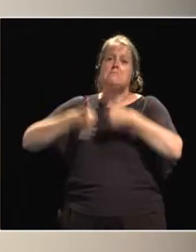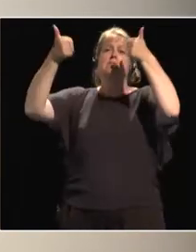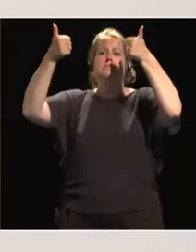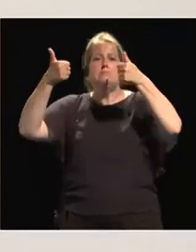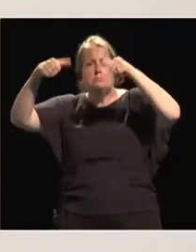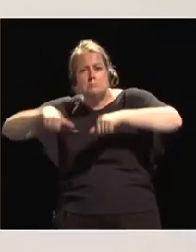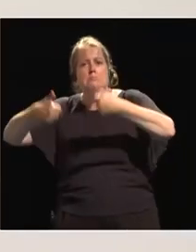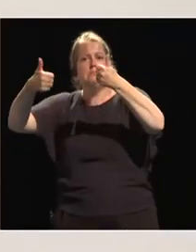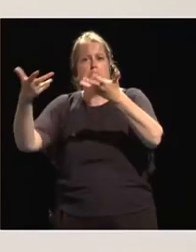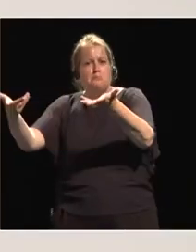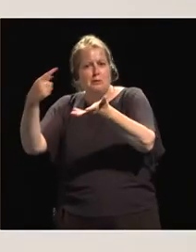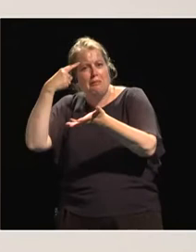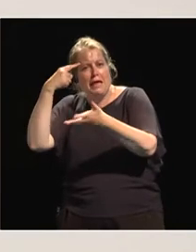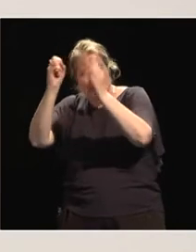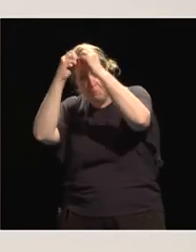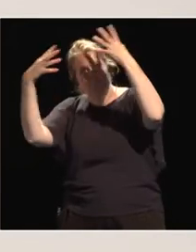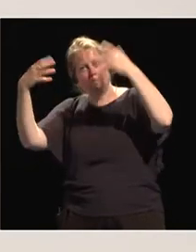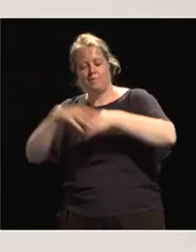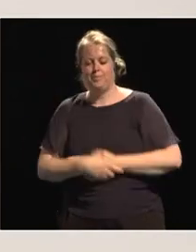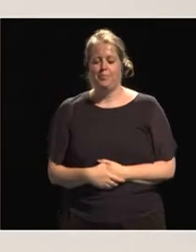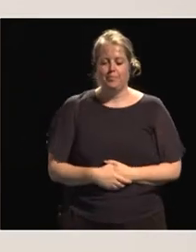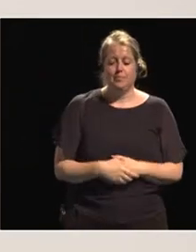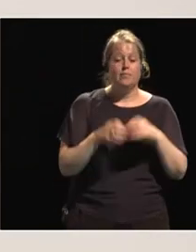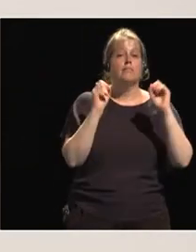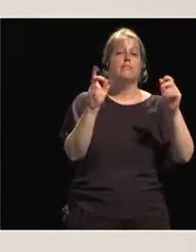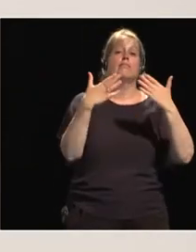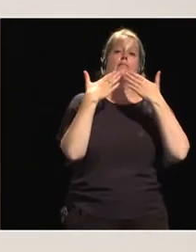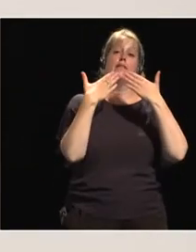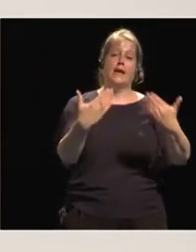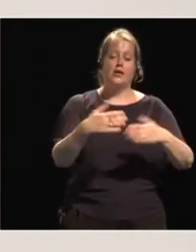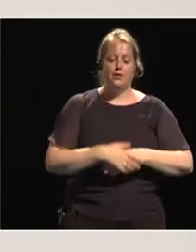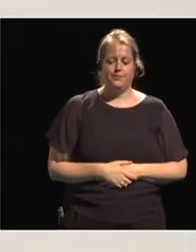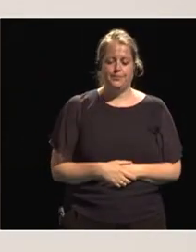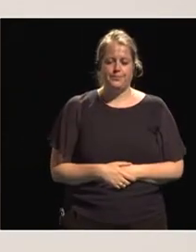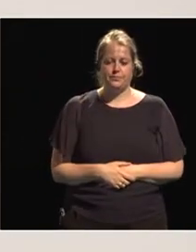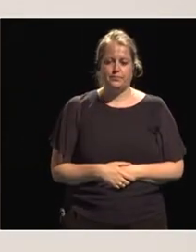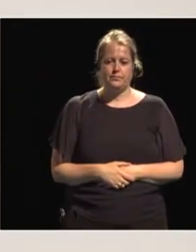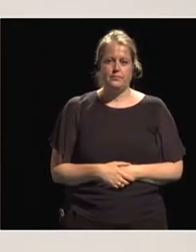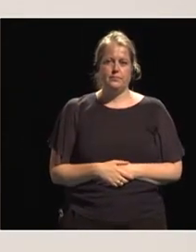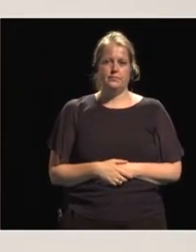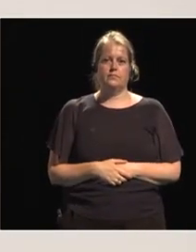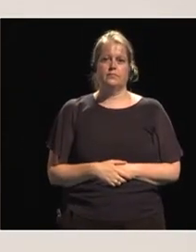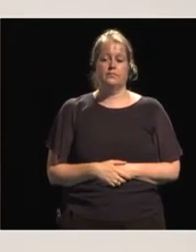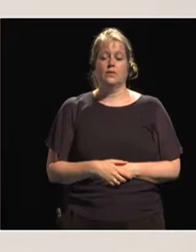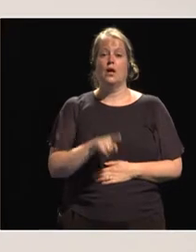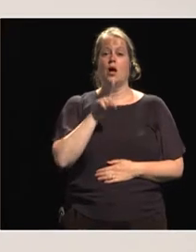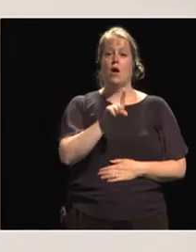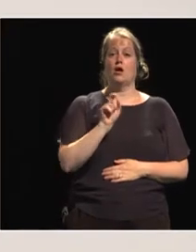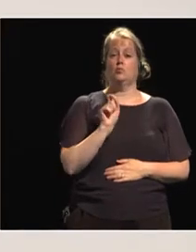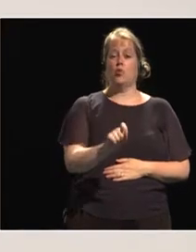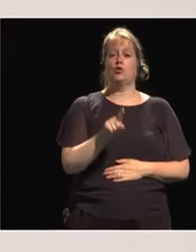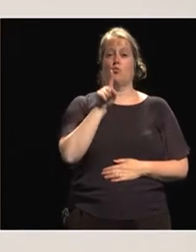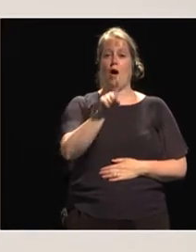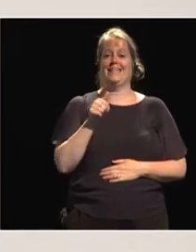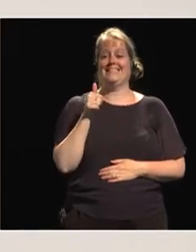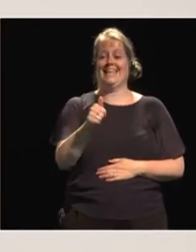Okay, thank you. I would say with more than 60% of 1.166